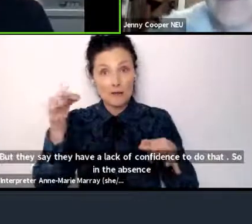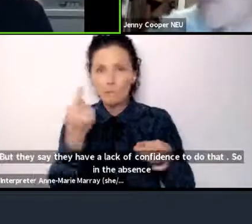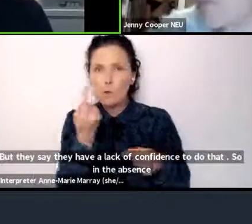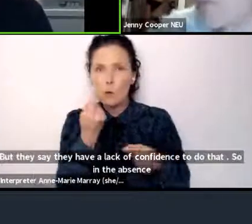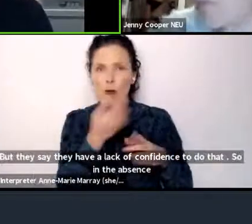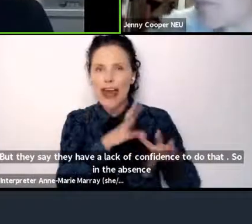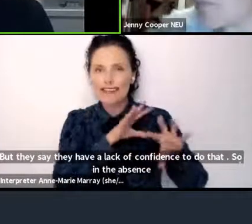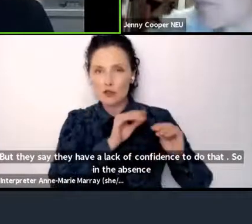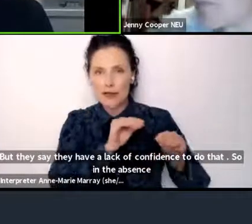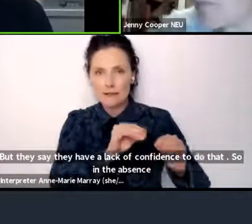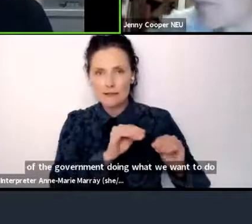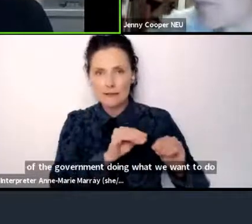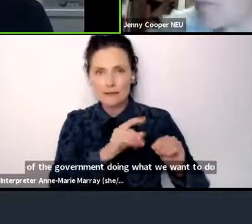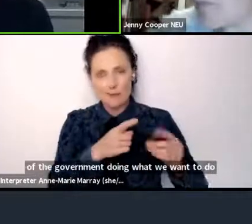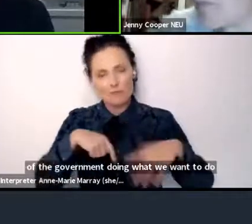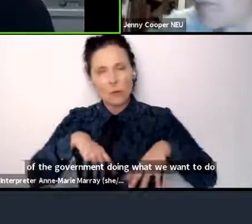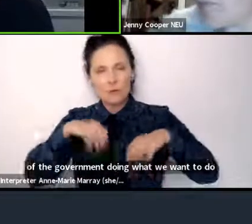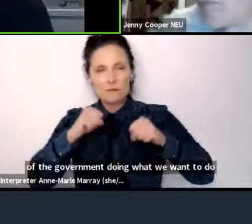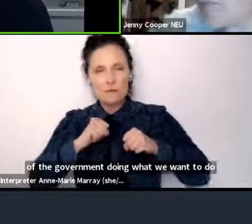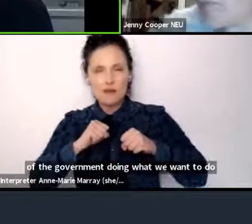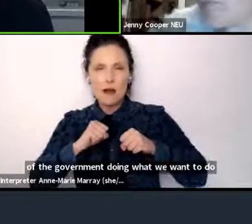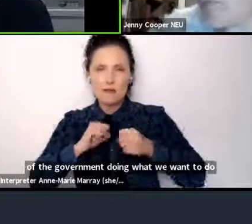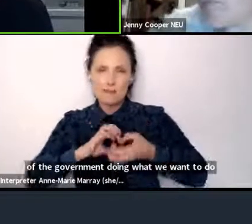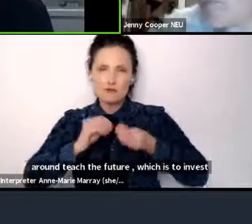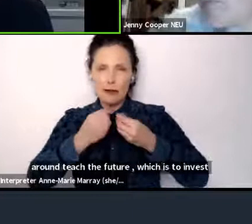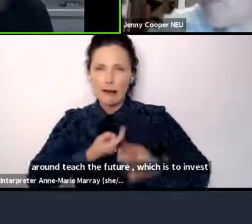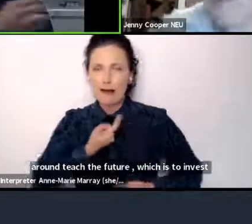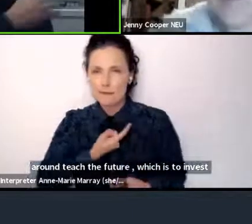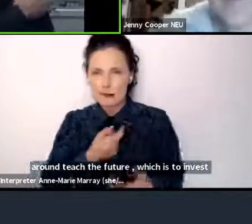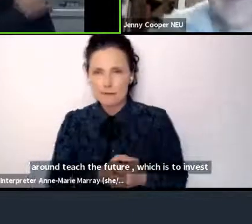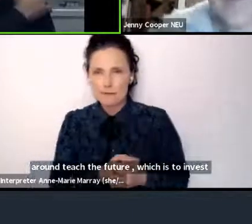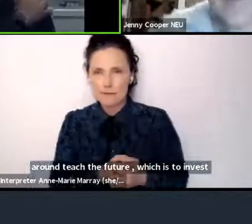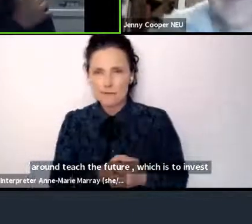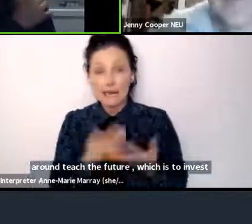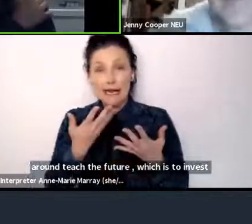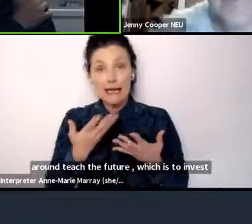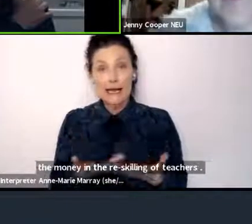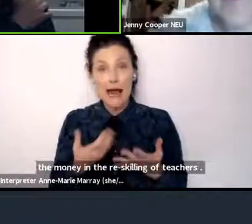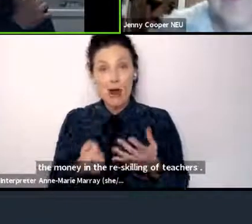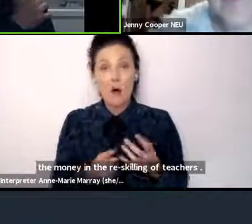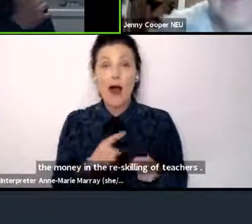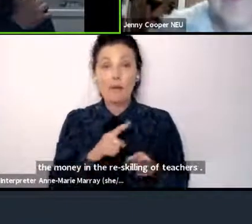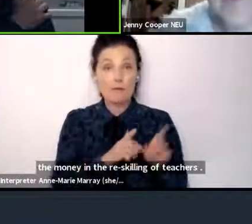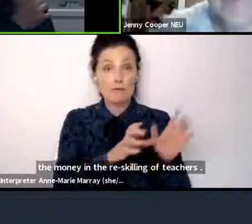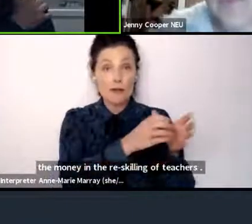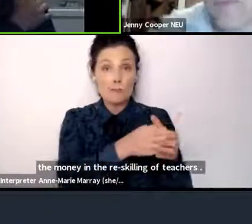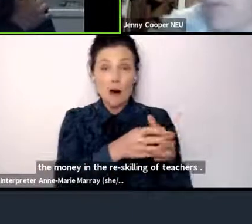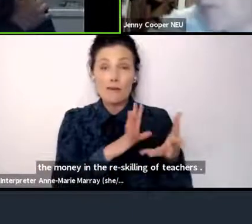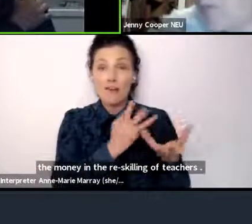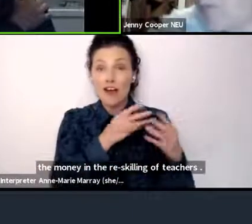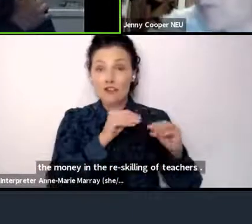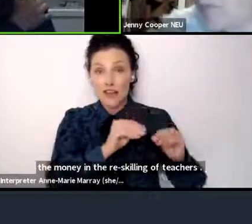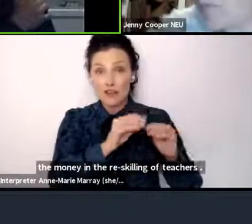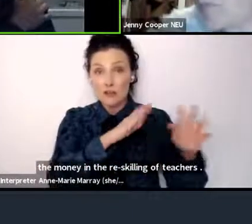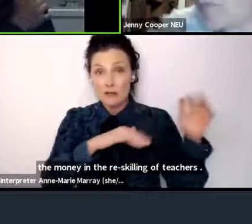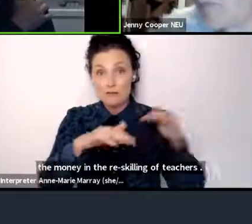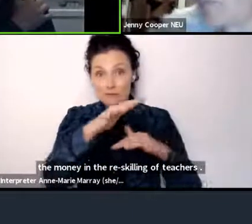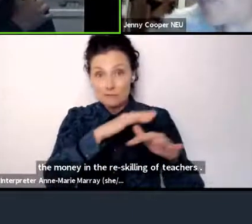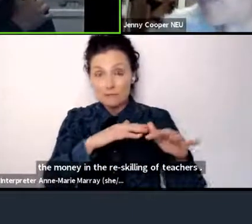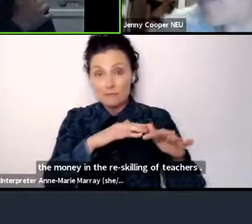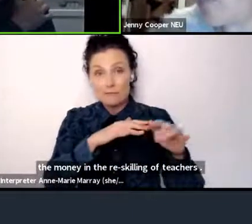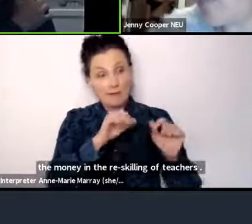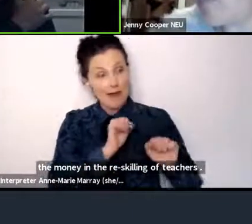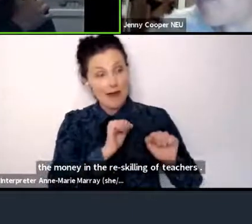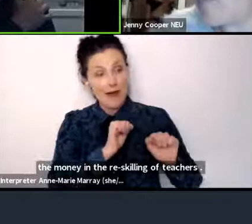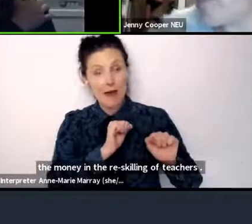that ourselves. And due to the positive relationships we've now got with the Department for Education's Climate Change and Sustainability Unit,